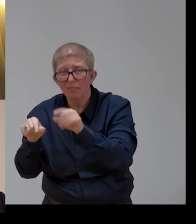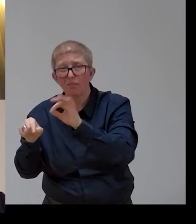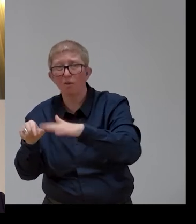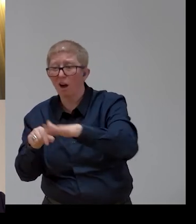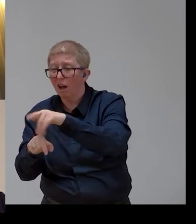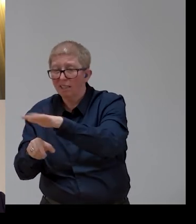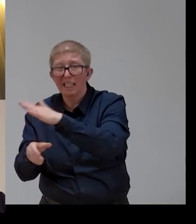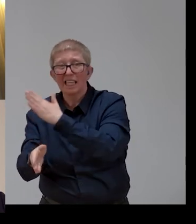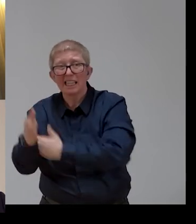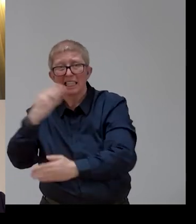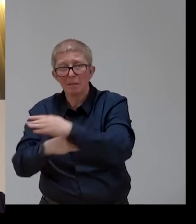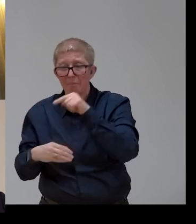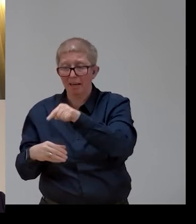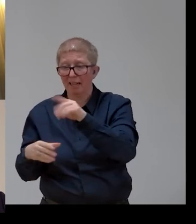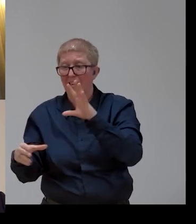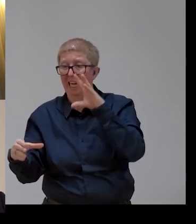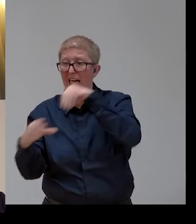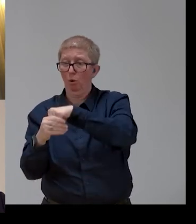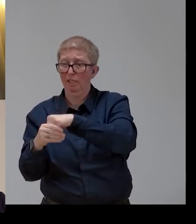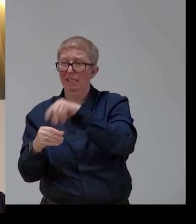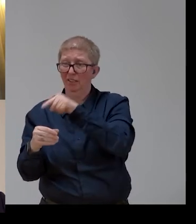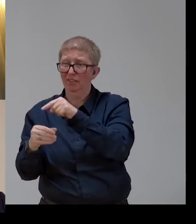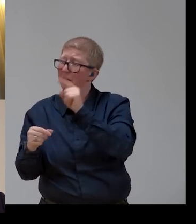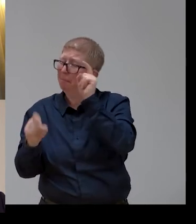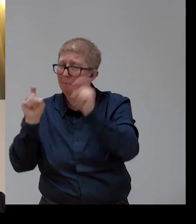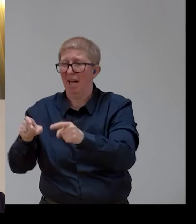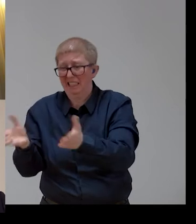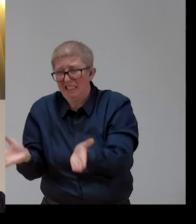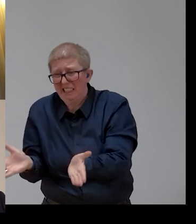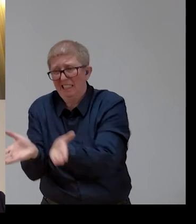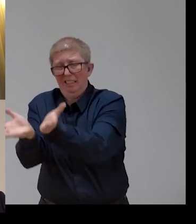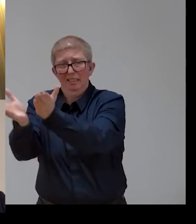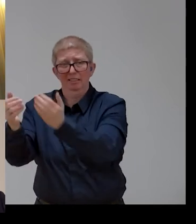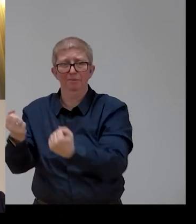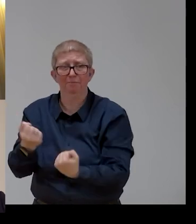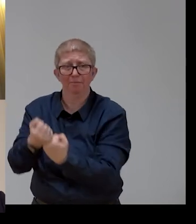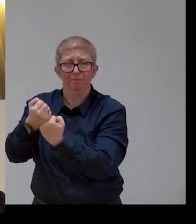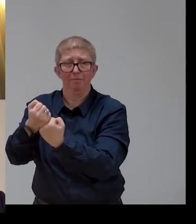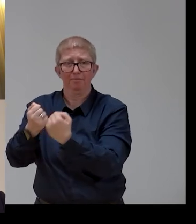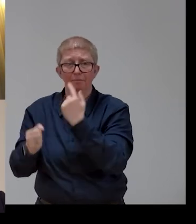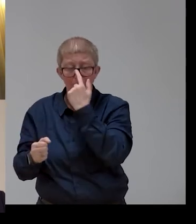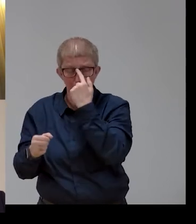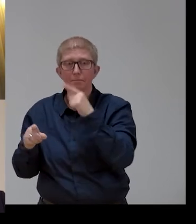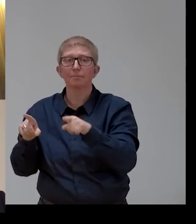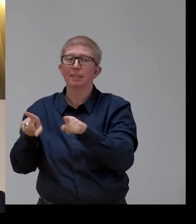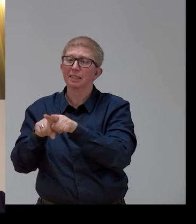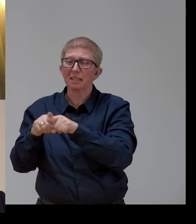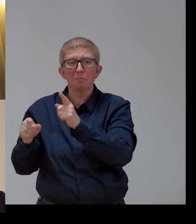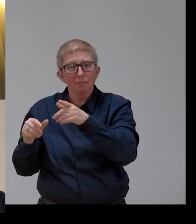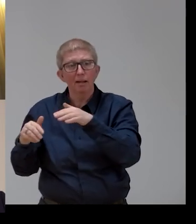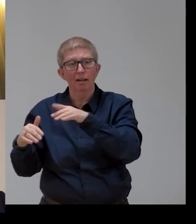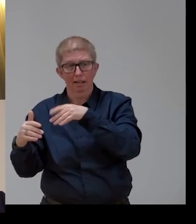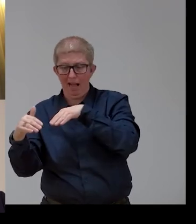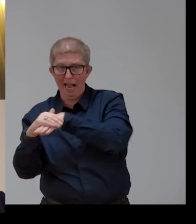but also that are going to be used to improve accessibility so that persons with disabilities can really